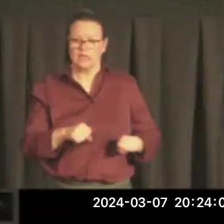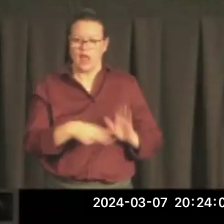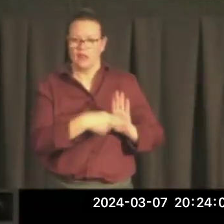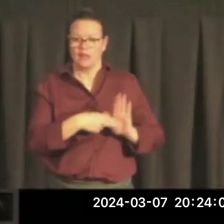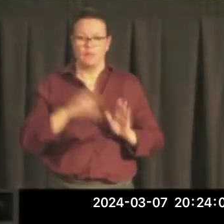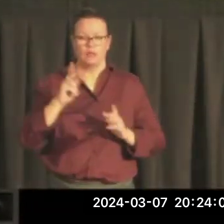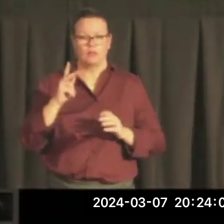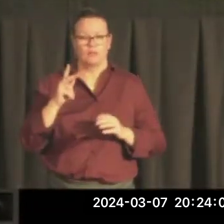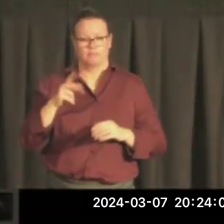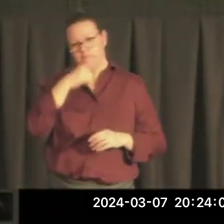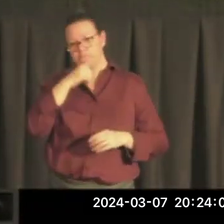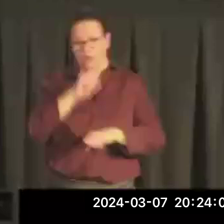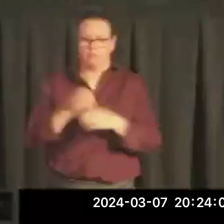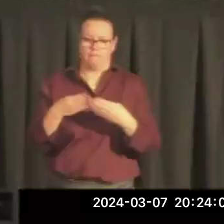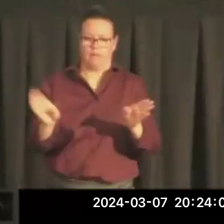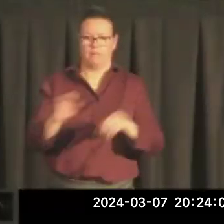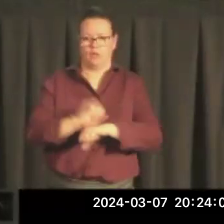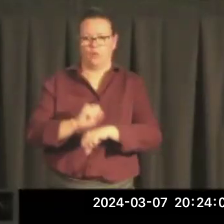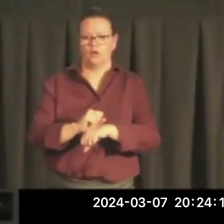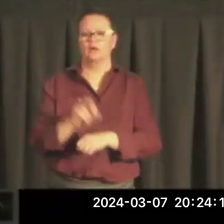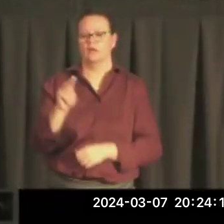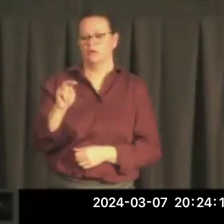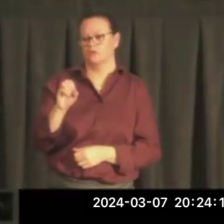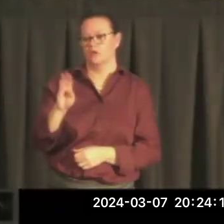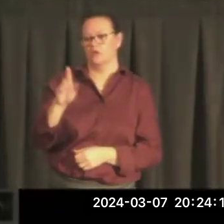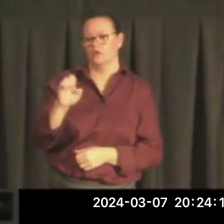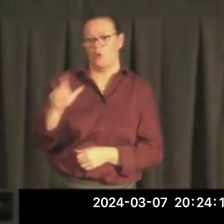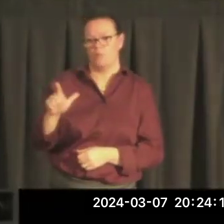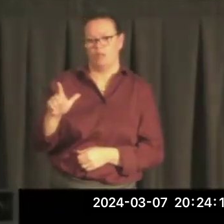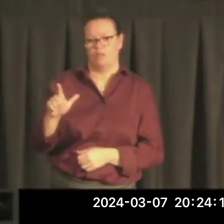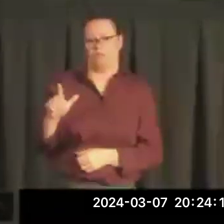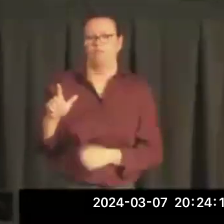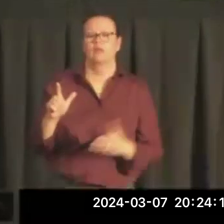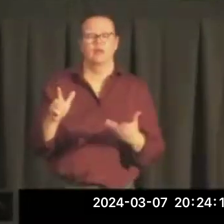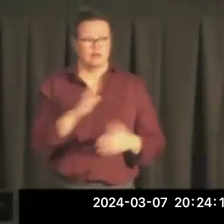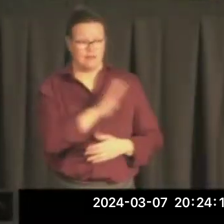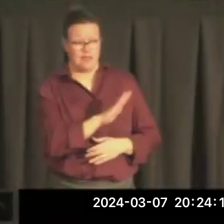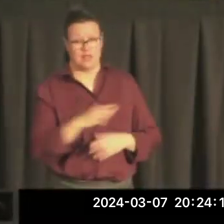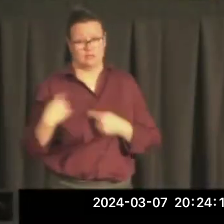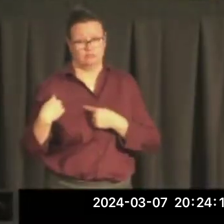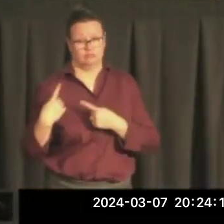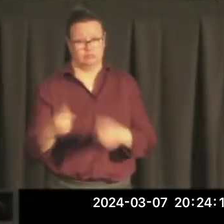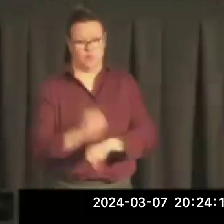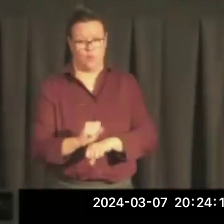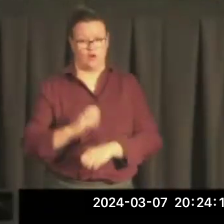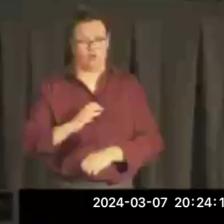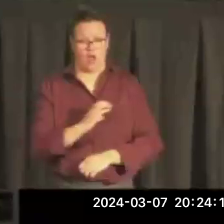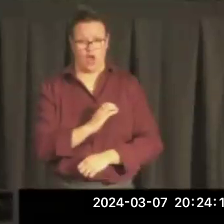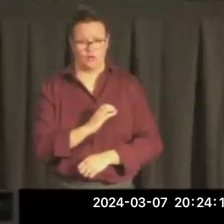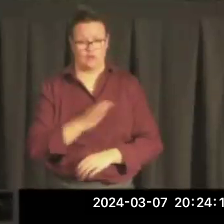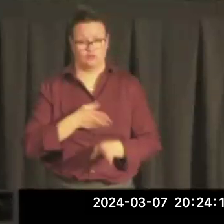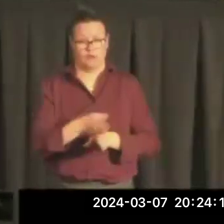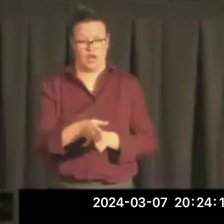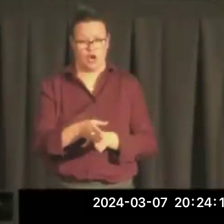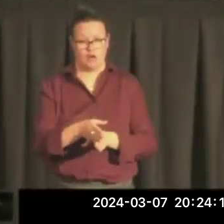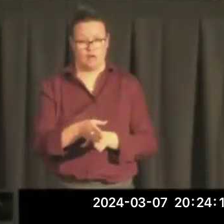all of our national institutions of power. Senator Mansfield's long career in Congress. Restores